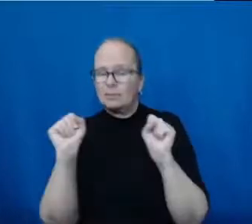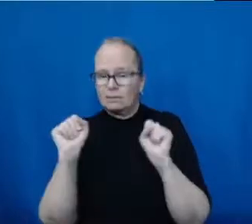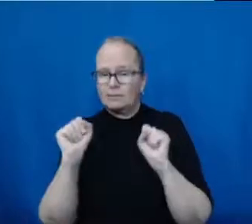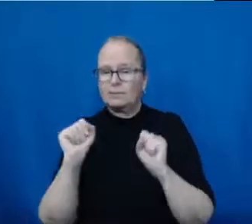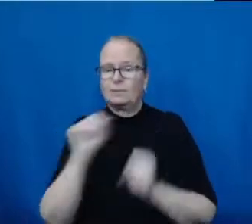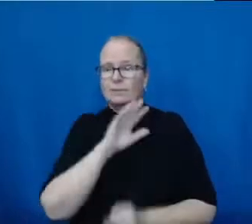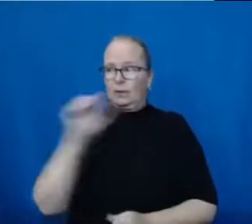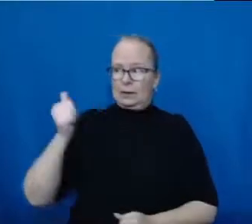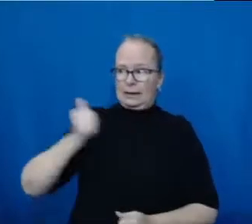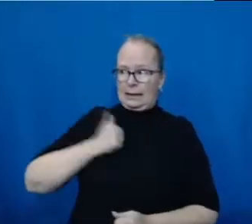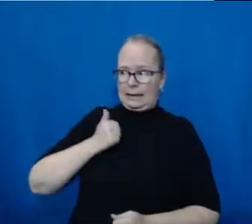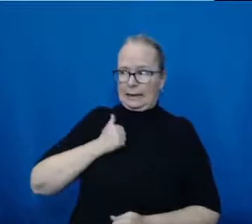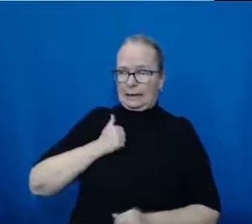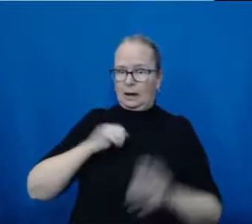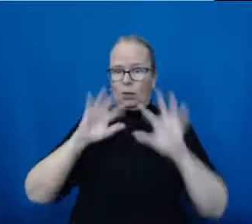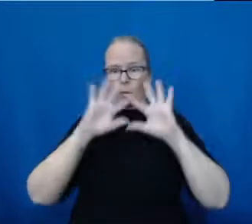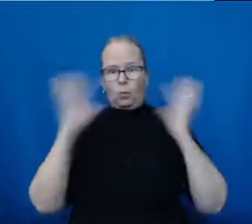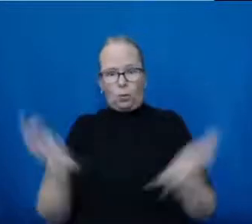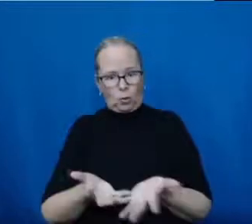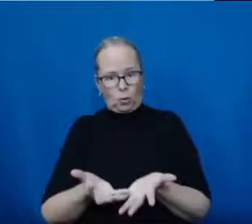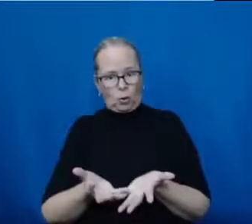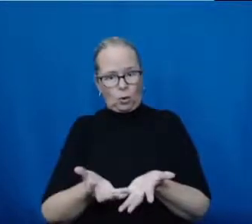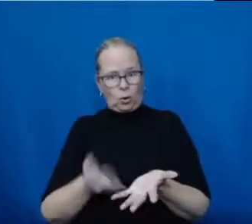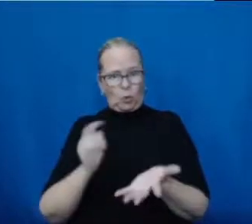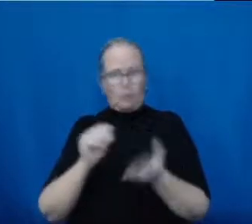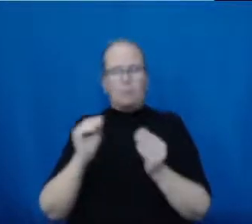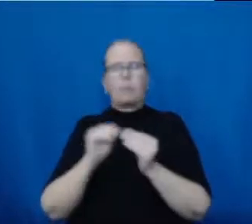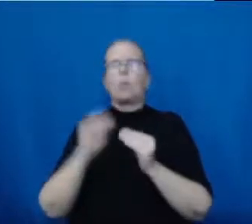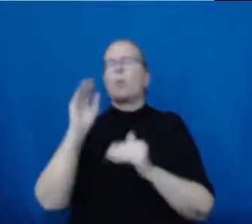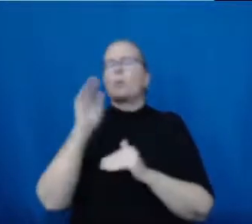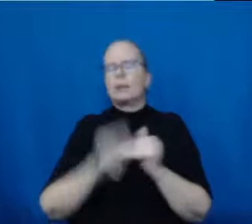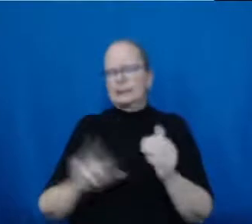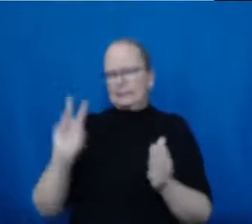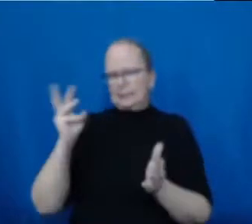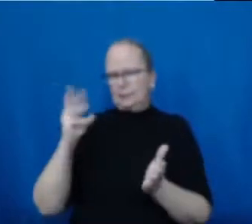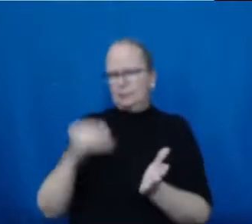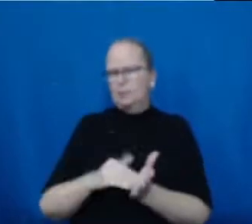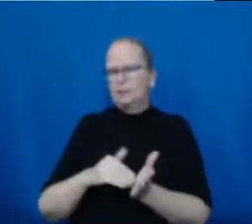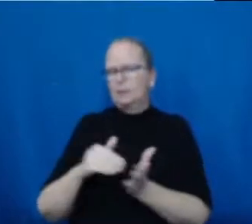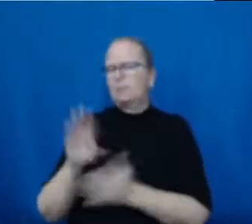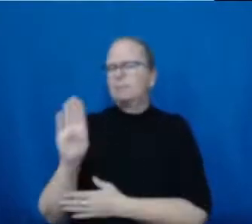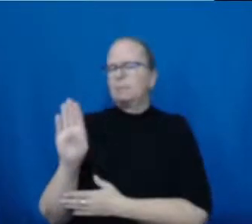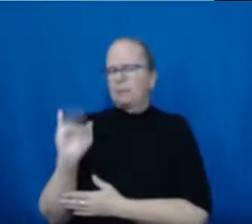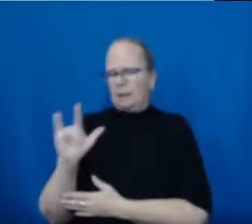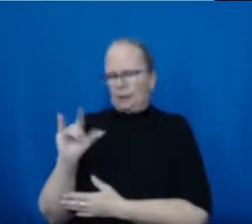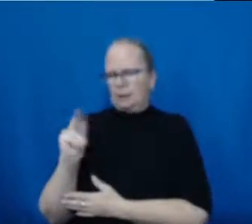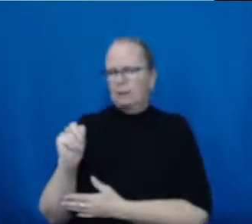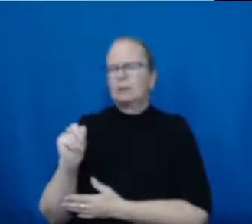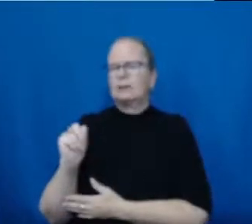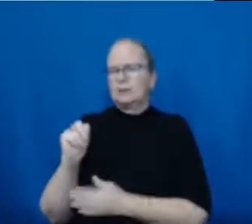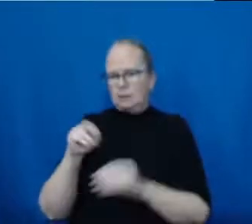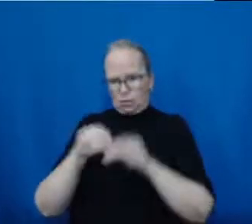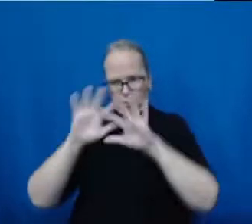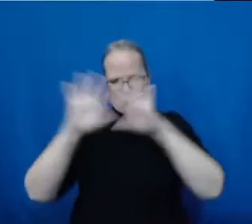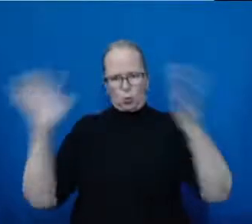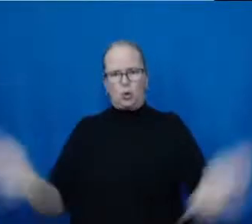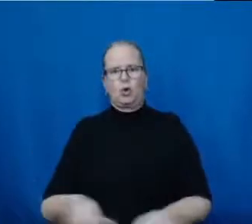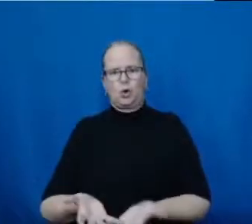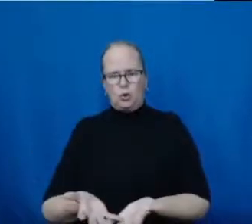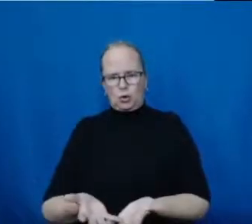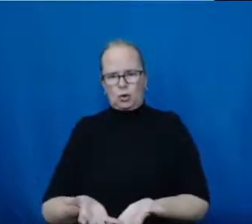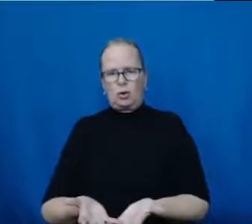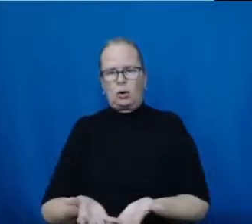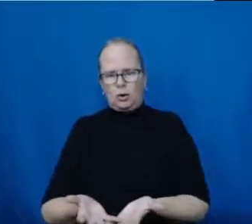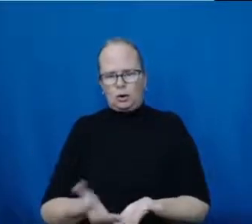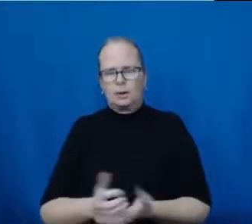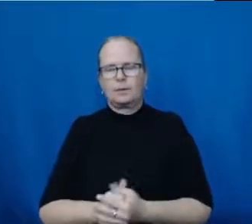administered worldwide, 55 million doses in Canada. And, you know, we hear a lot about adverse events being reported, but